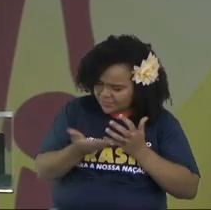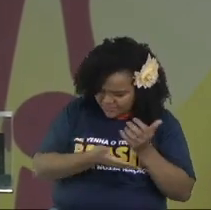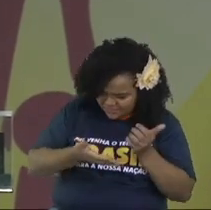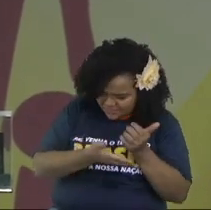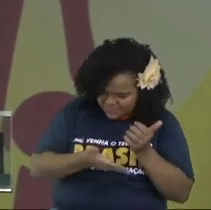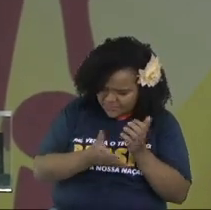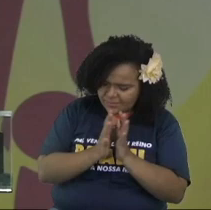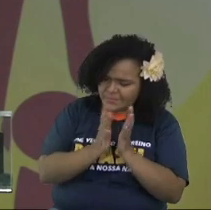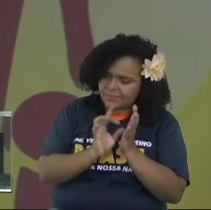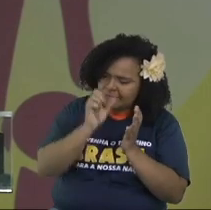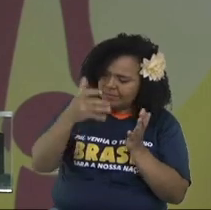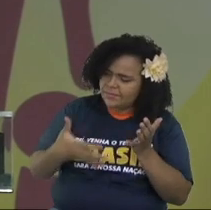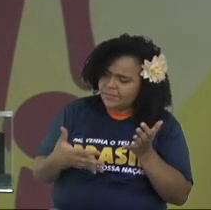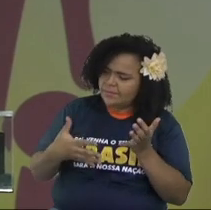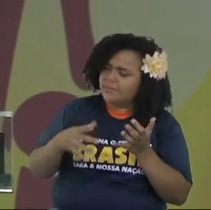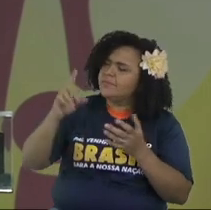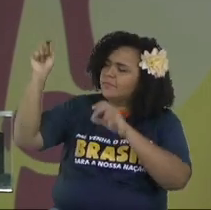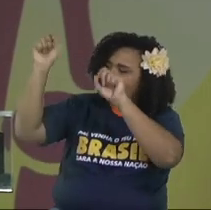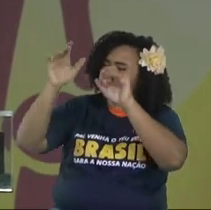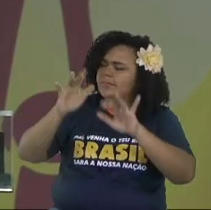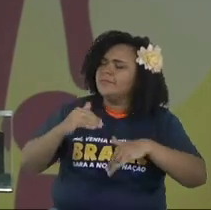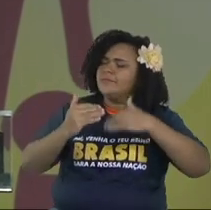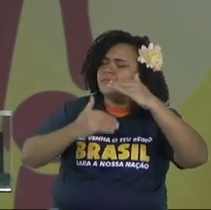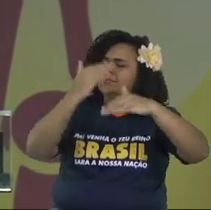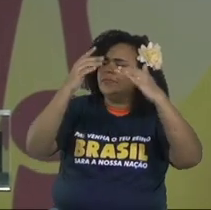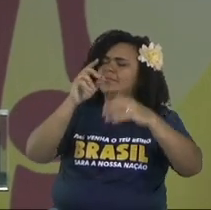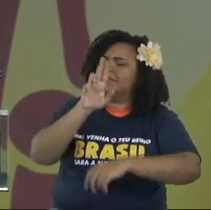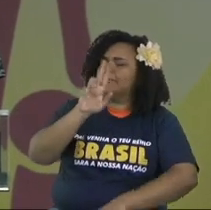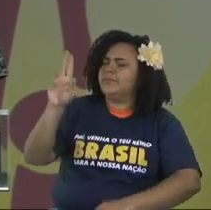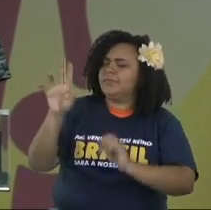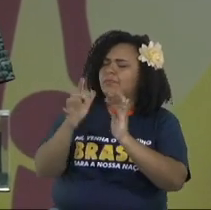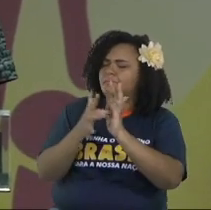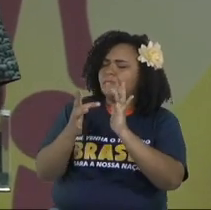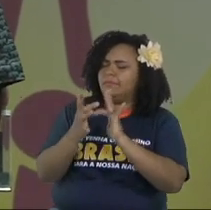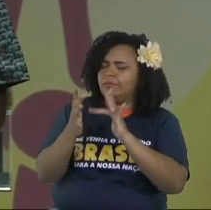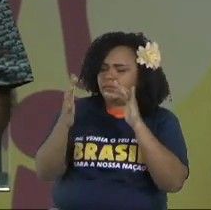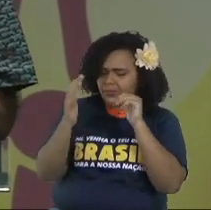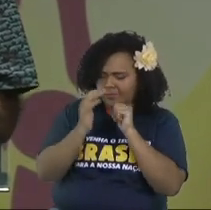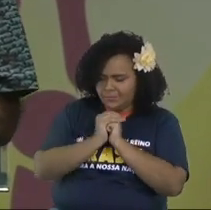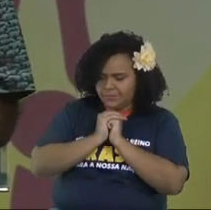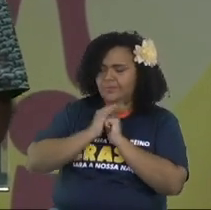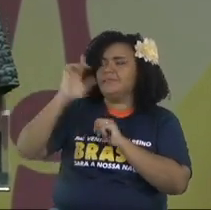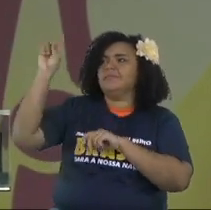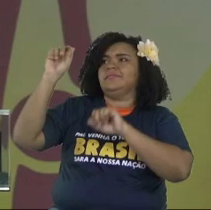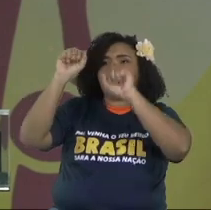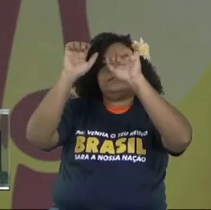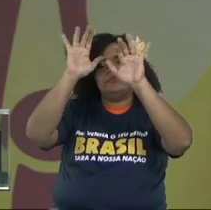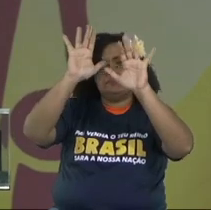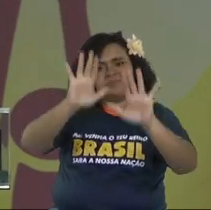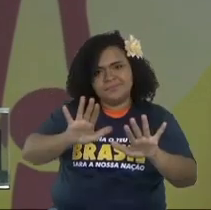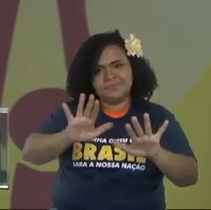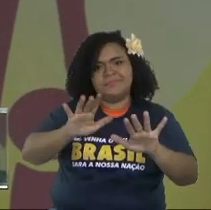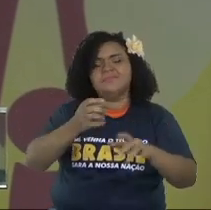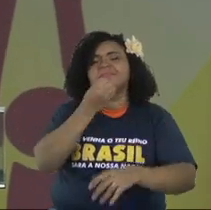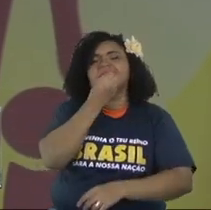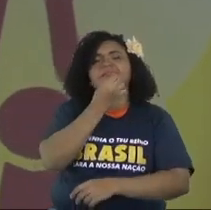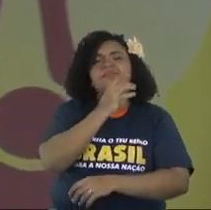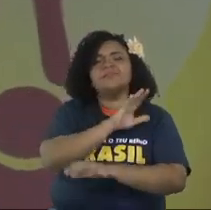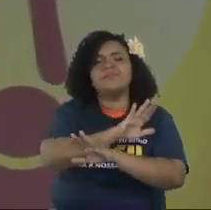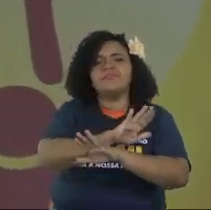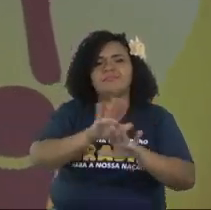principles in our lives so that we can prosper in Jesus name we pray amen may God bless you